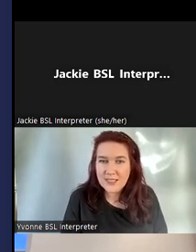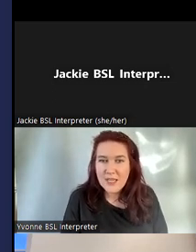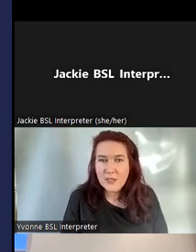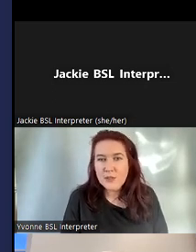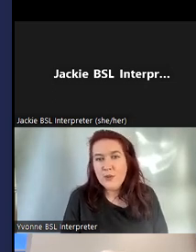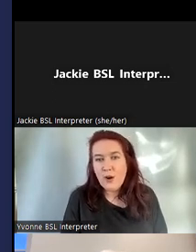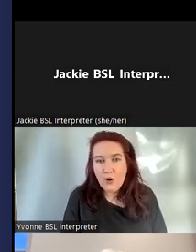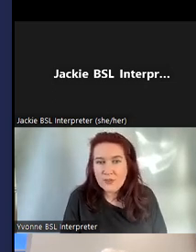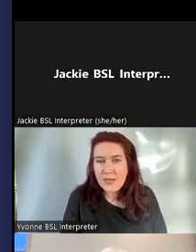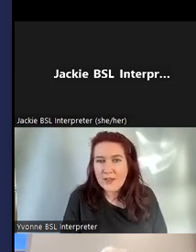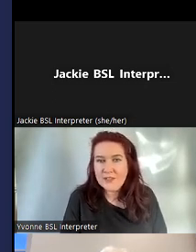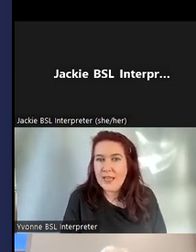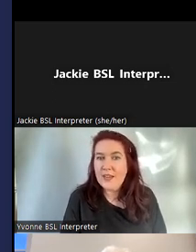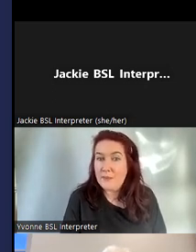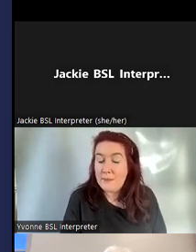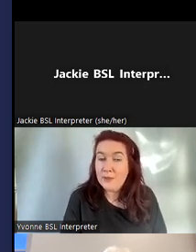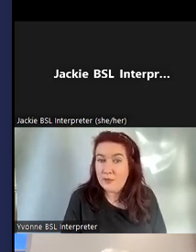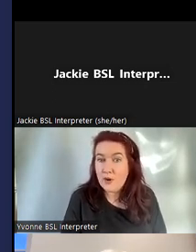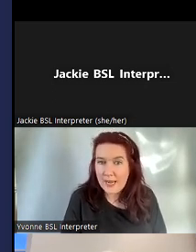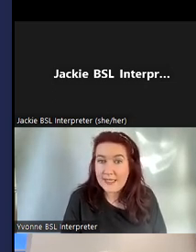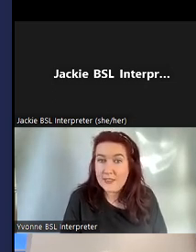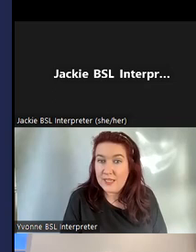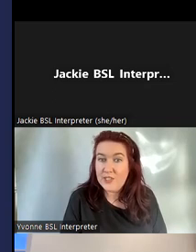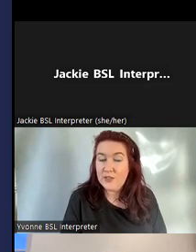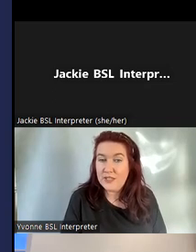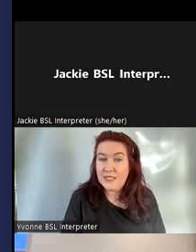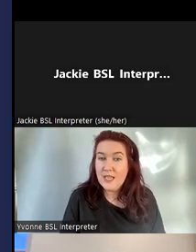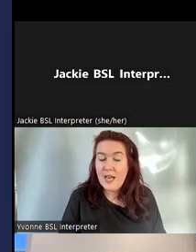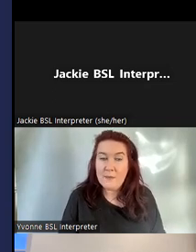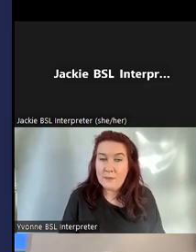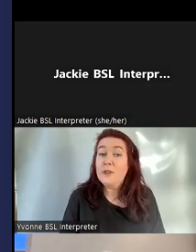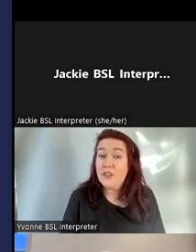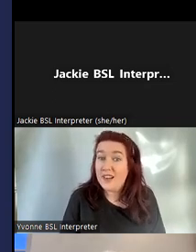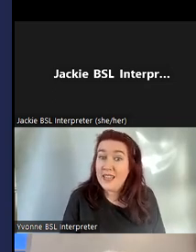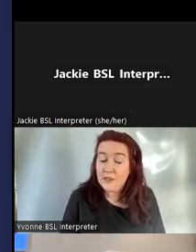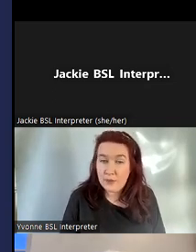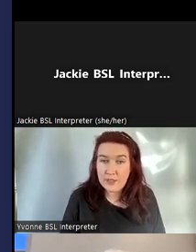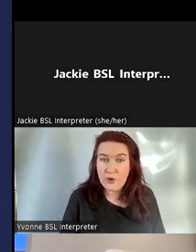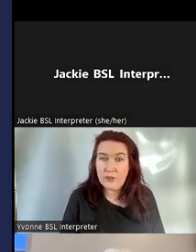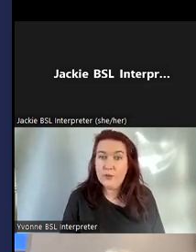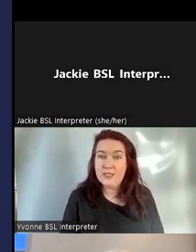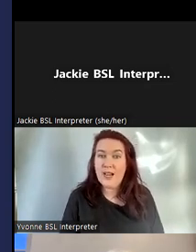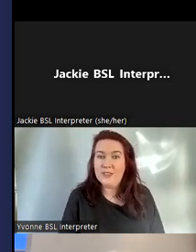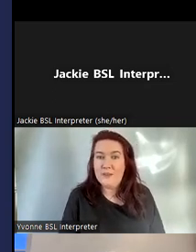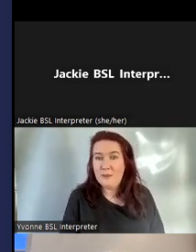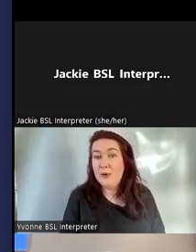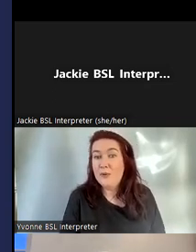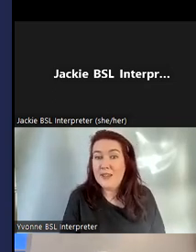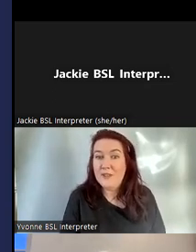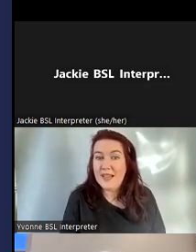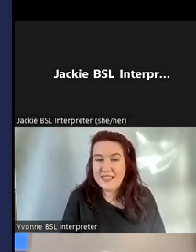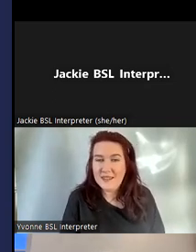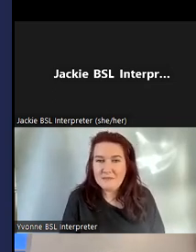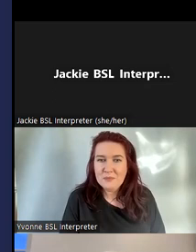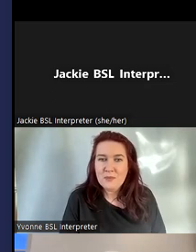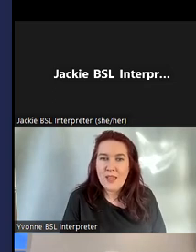words and so often we have to rely on our members for identification of these people that are in the historic photographs and people who were